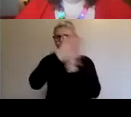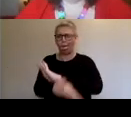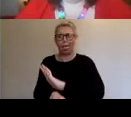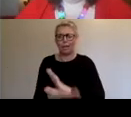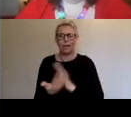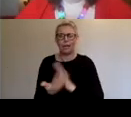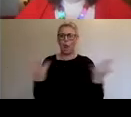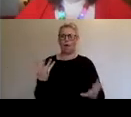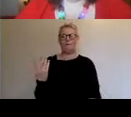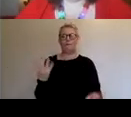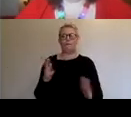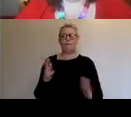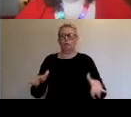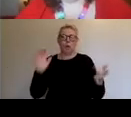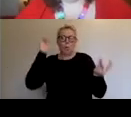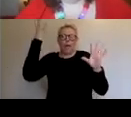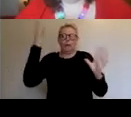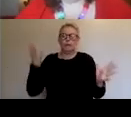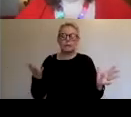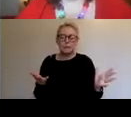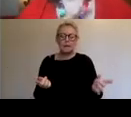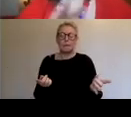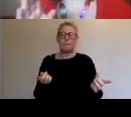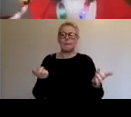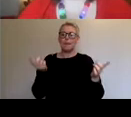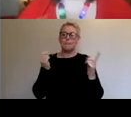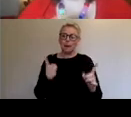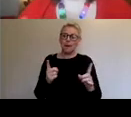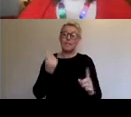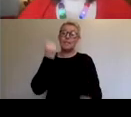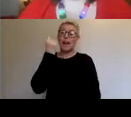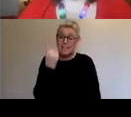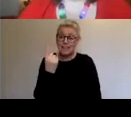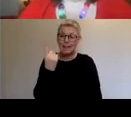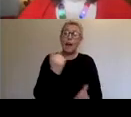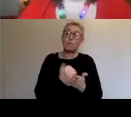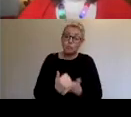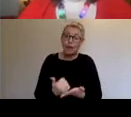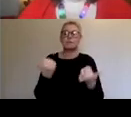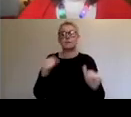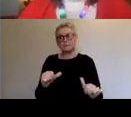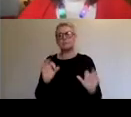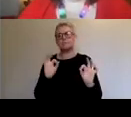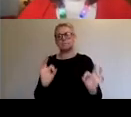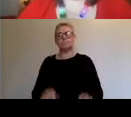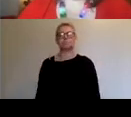going completely wild. But I kind of think it was a genius branding move for Burberry